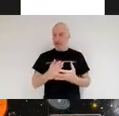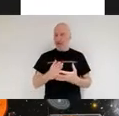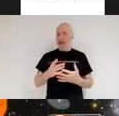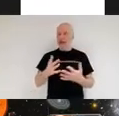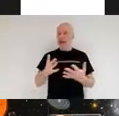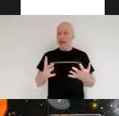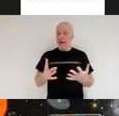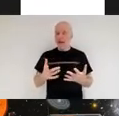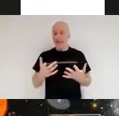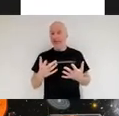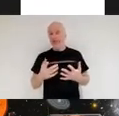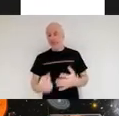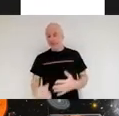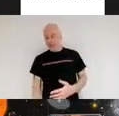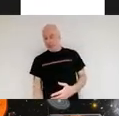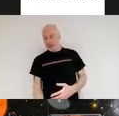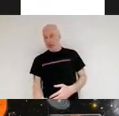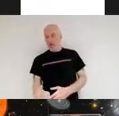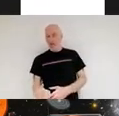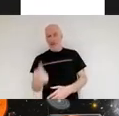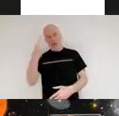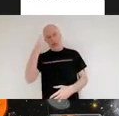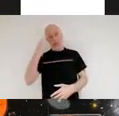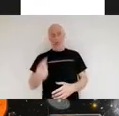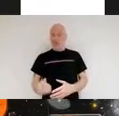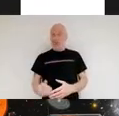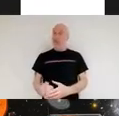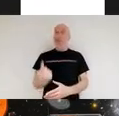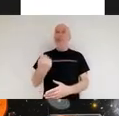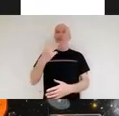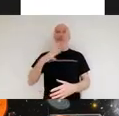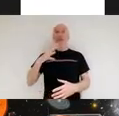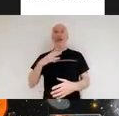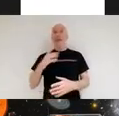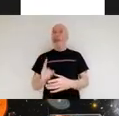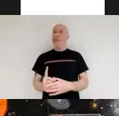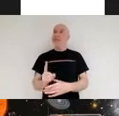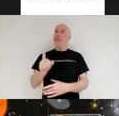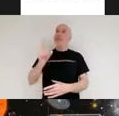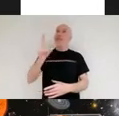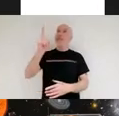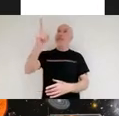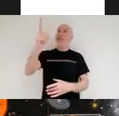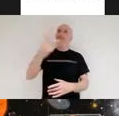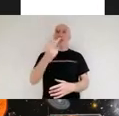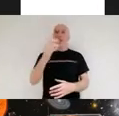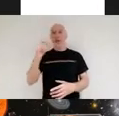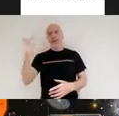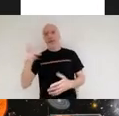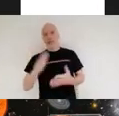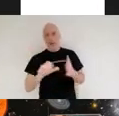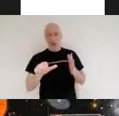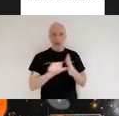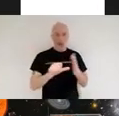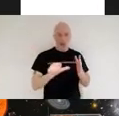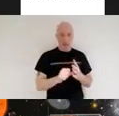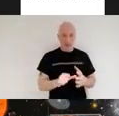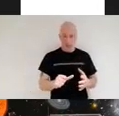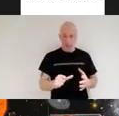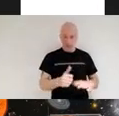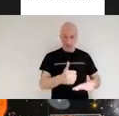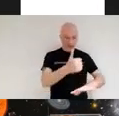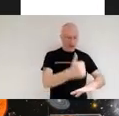forgive the pun than you initially anticipate there were issues with launching platforms the project nearly got